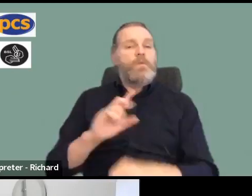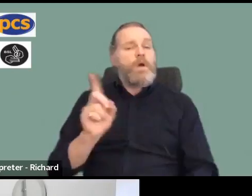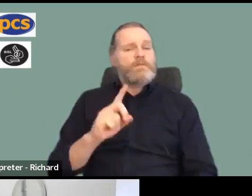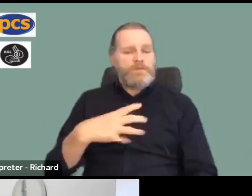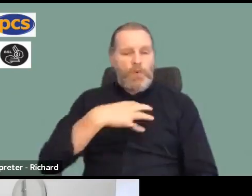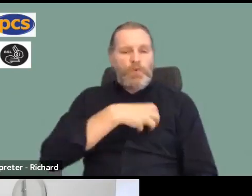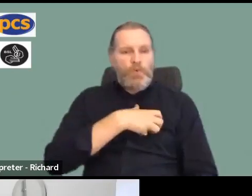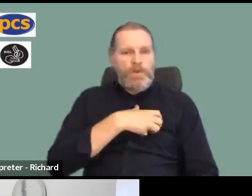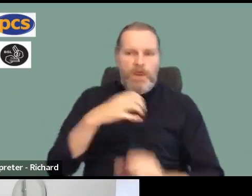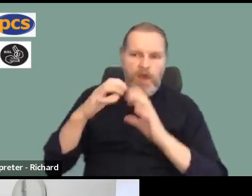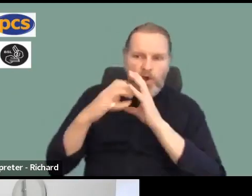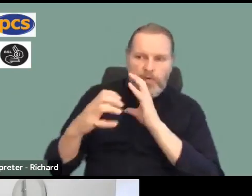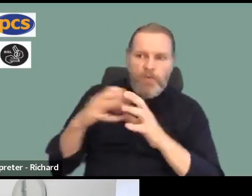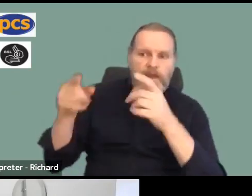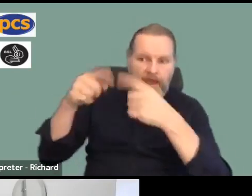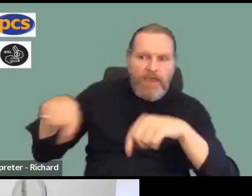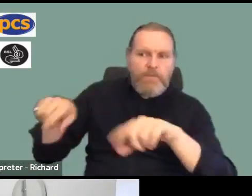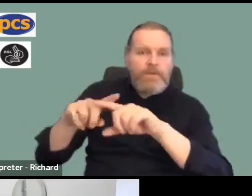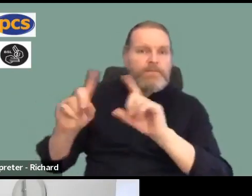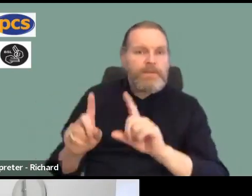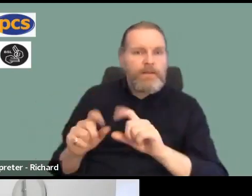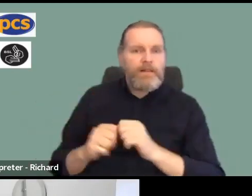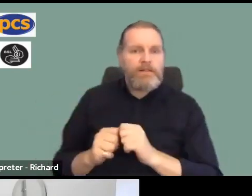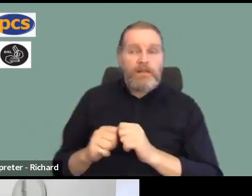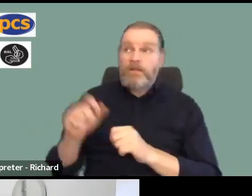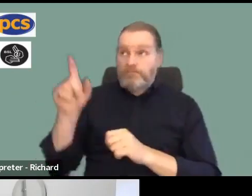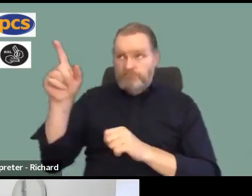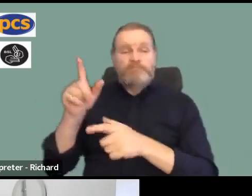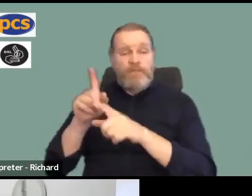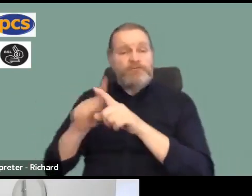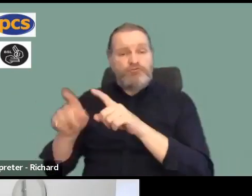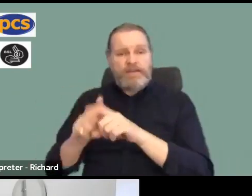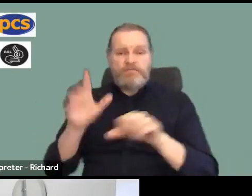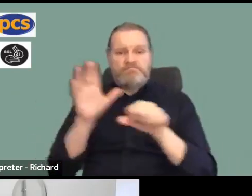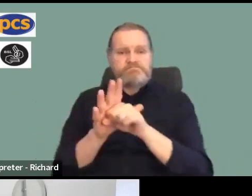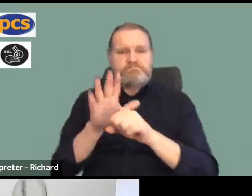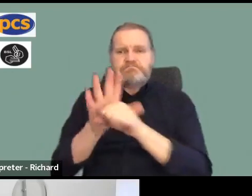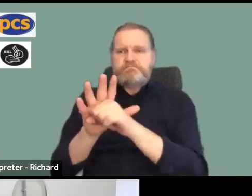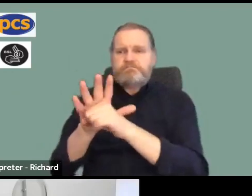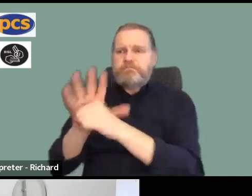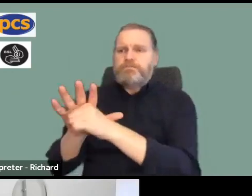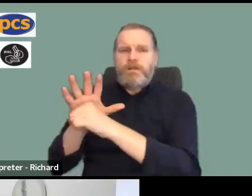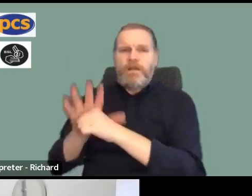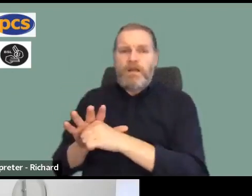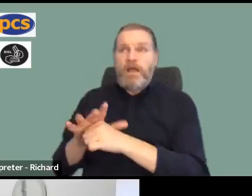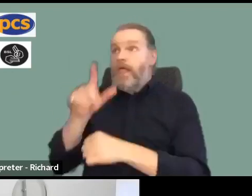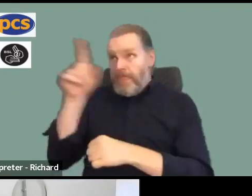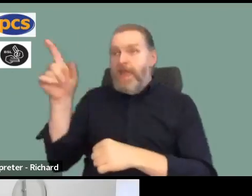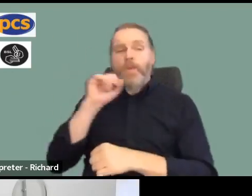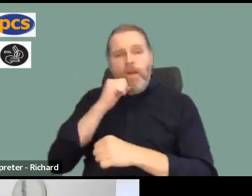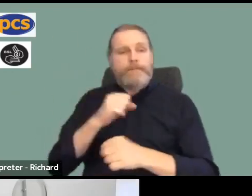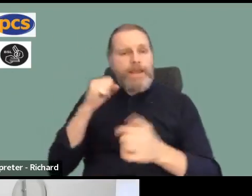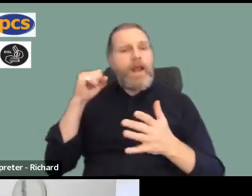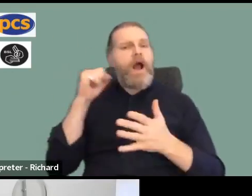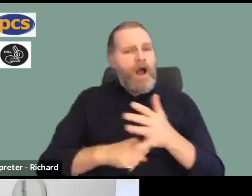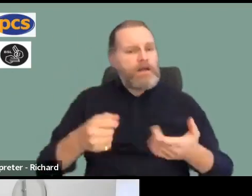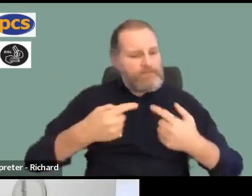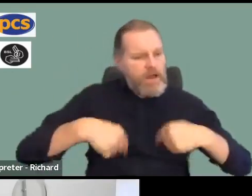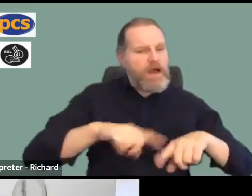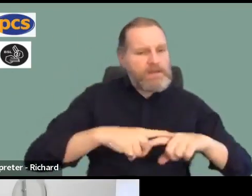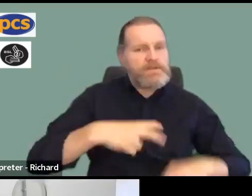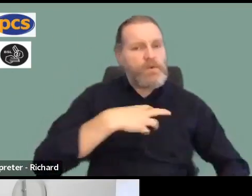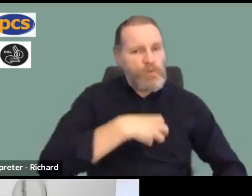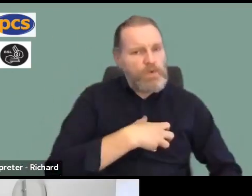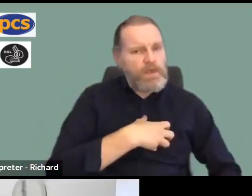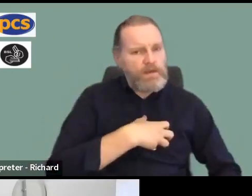and stopping our reps talking to you about the issues in this ballot. So they're going to make it tough for us. So what we have to do is make sure